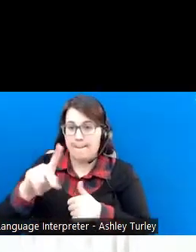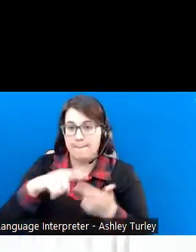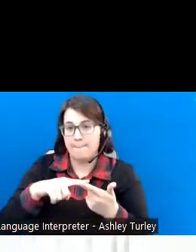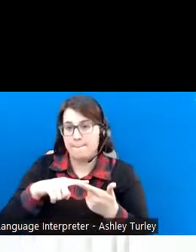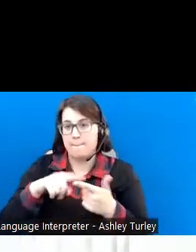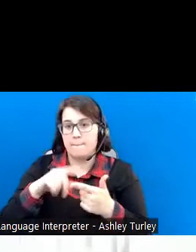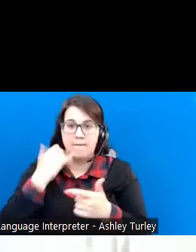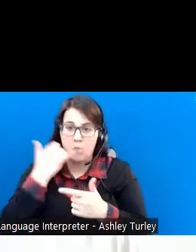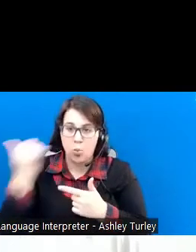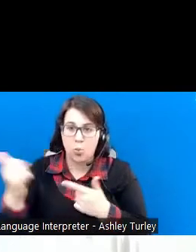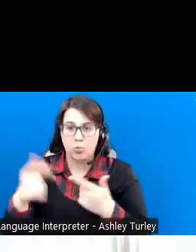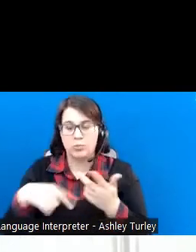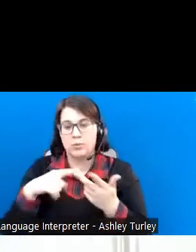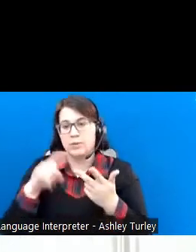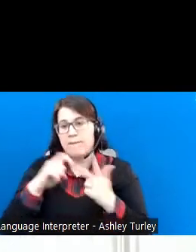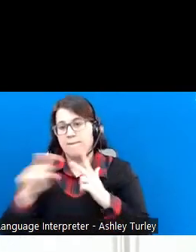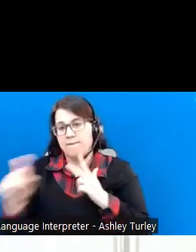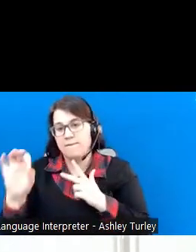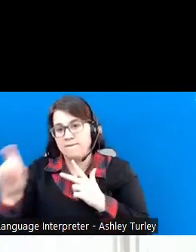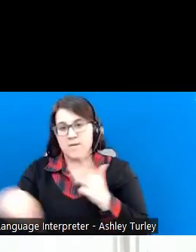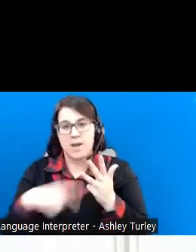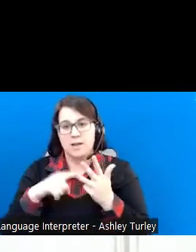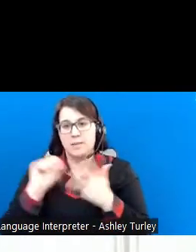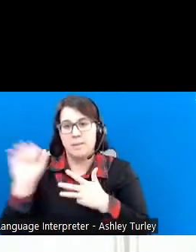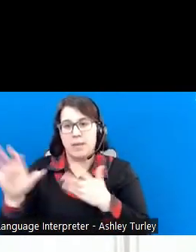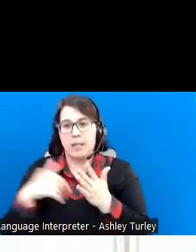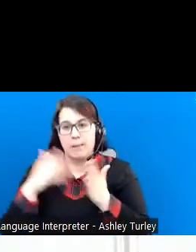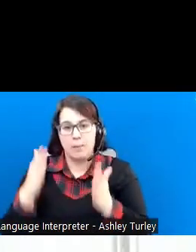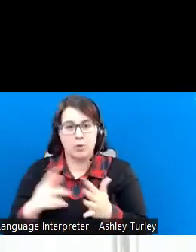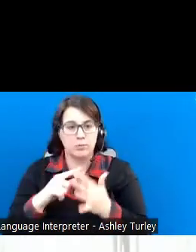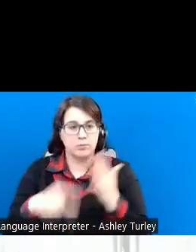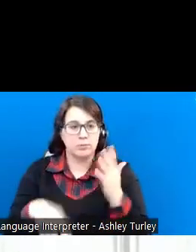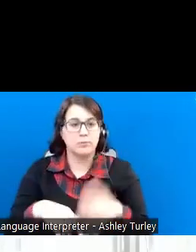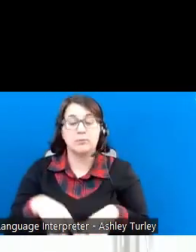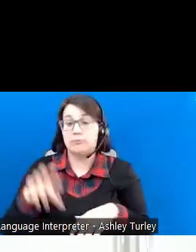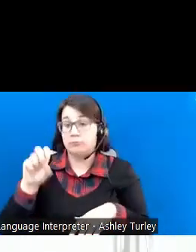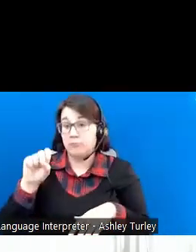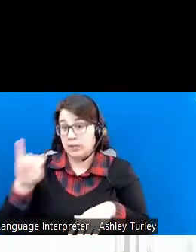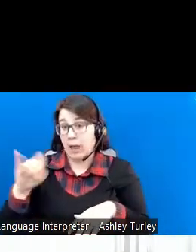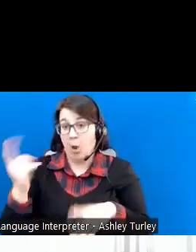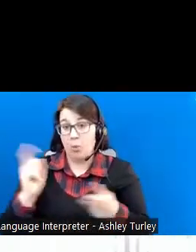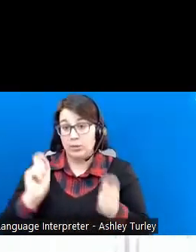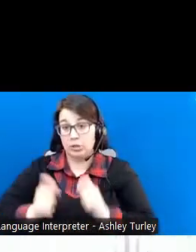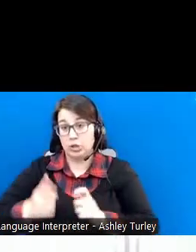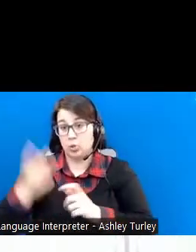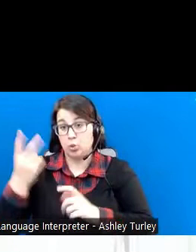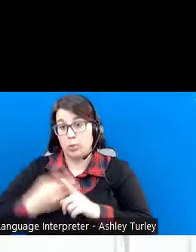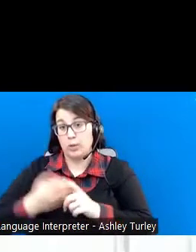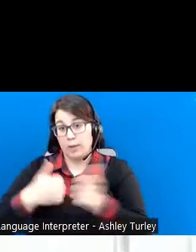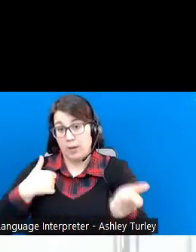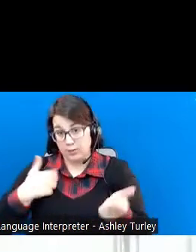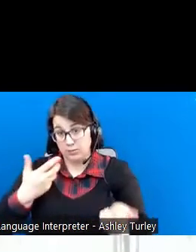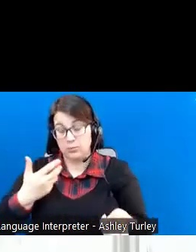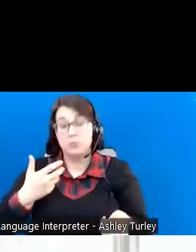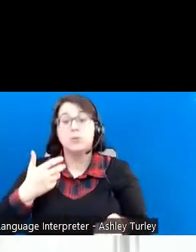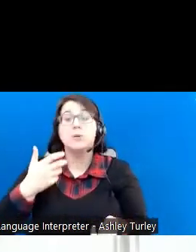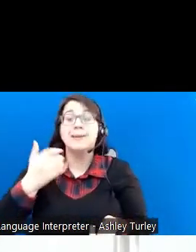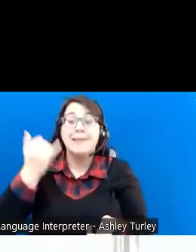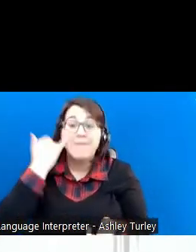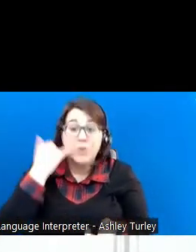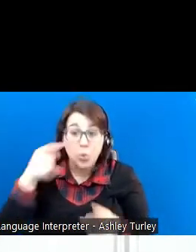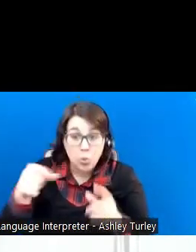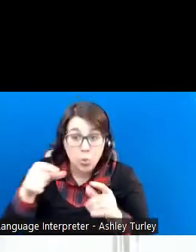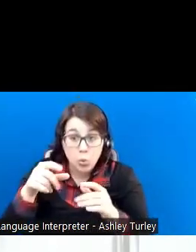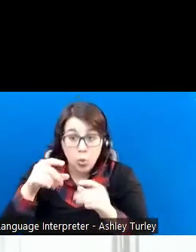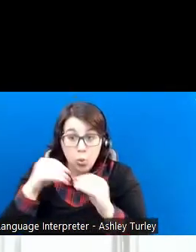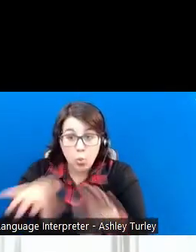-person. SSI checks are adjusted two months behind schedule, and if you lose SSI eligibility